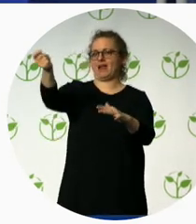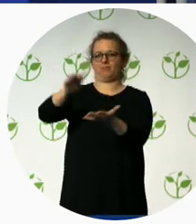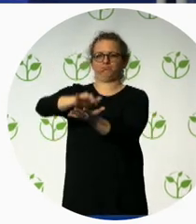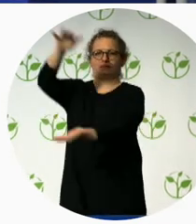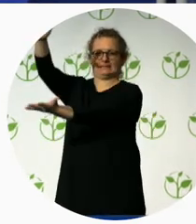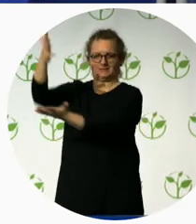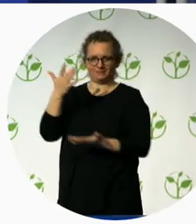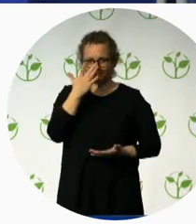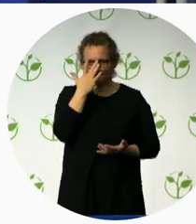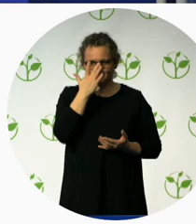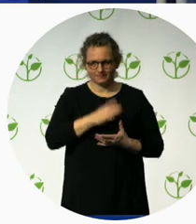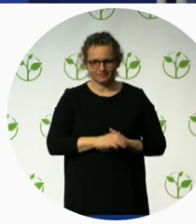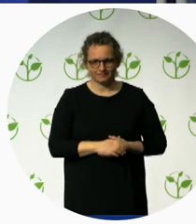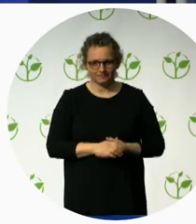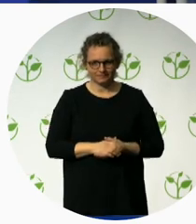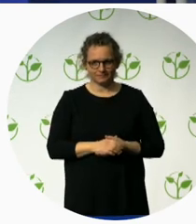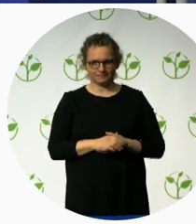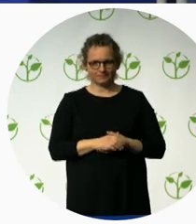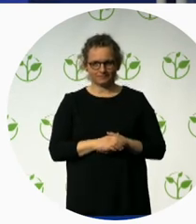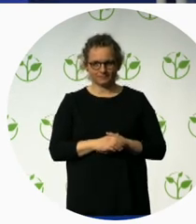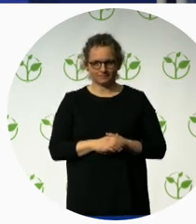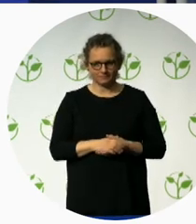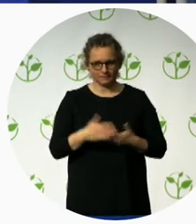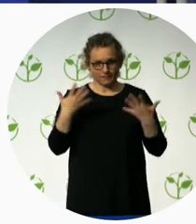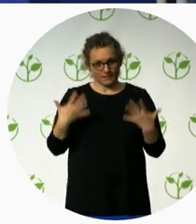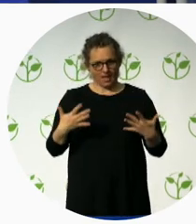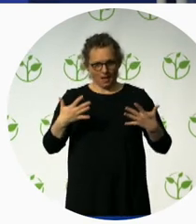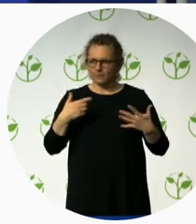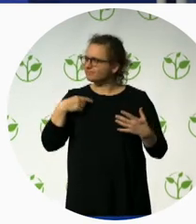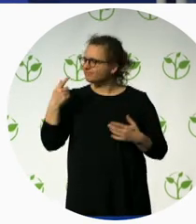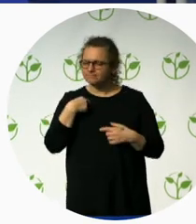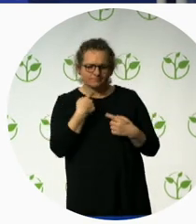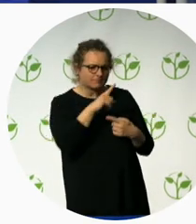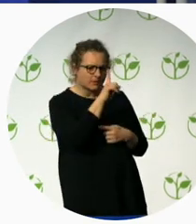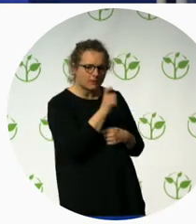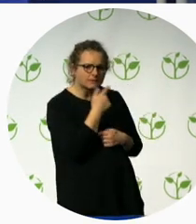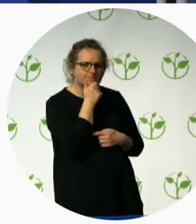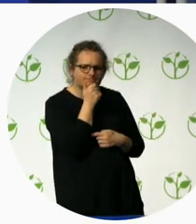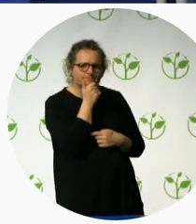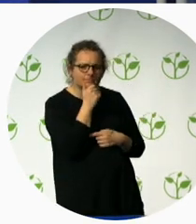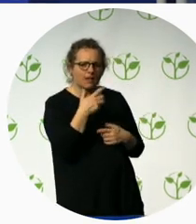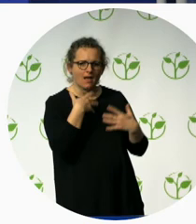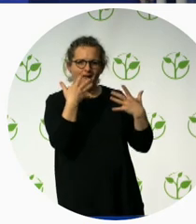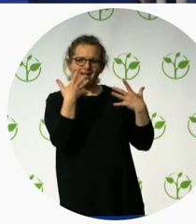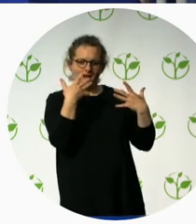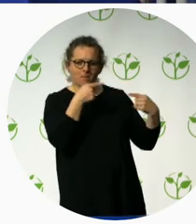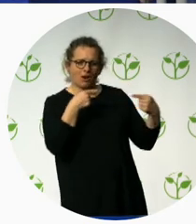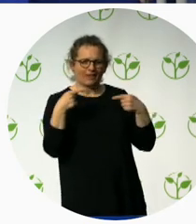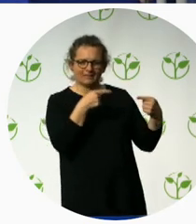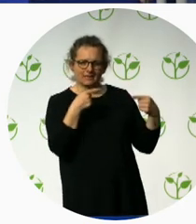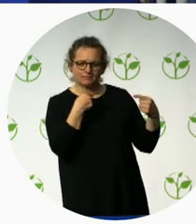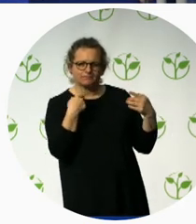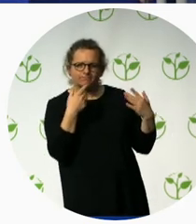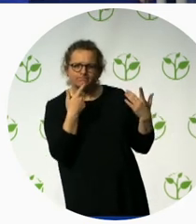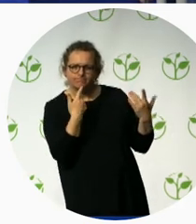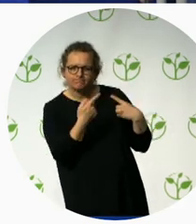what you've heard today. What you have heard from the speakers. How does this hopefully inspire you to